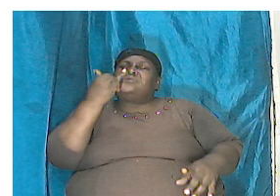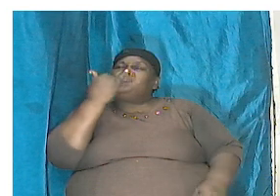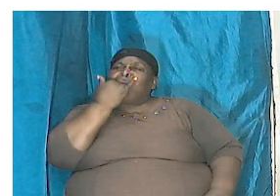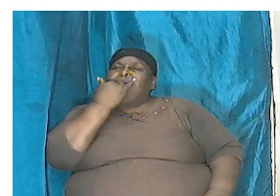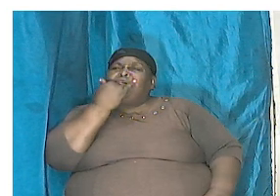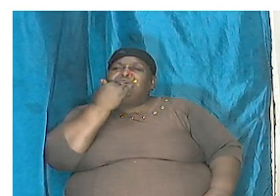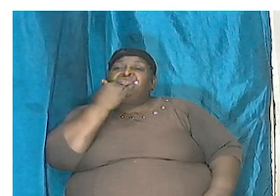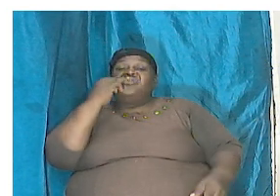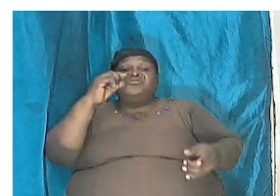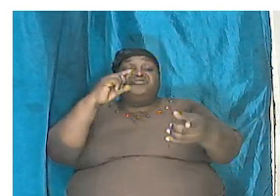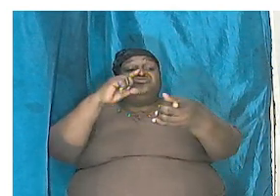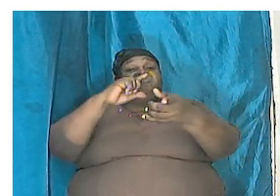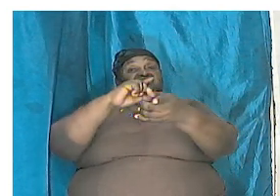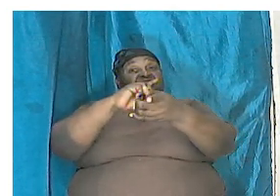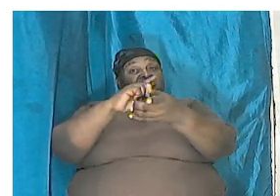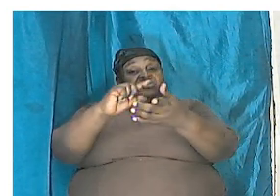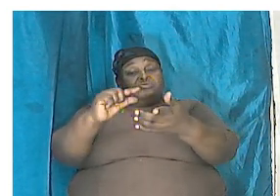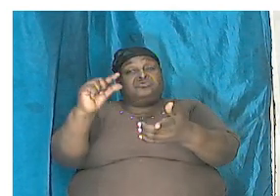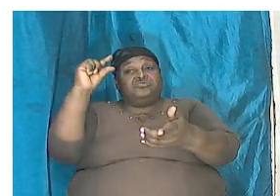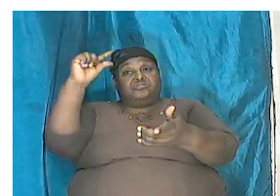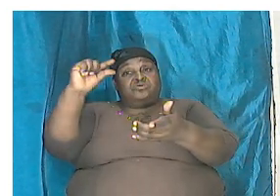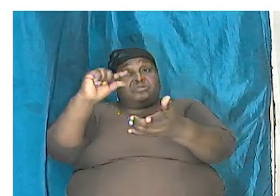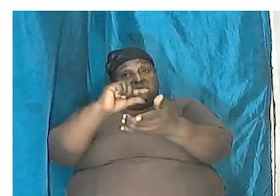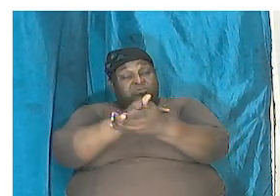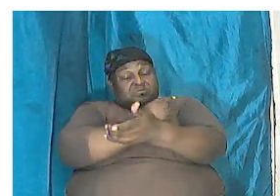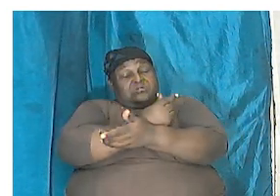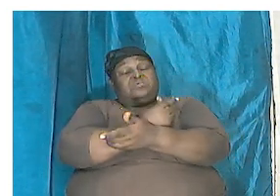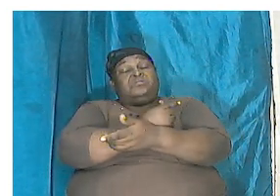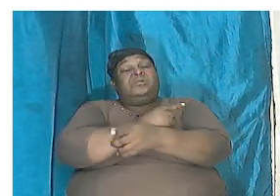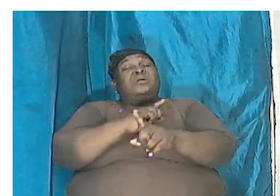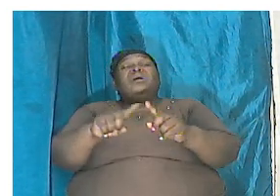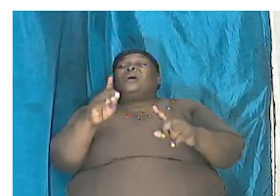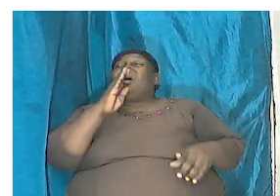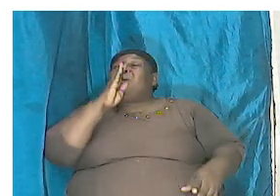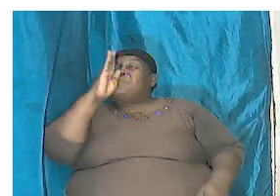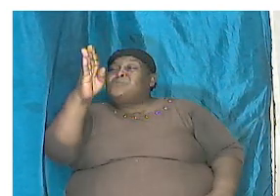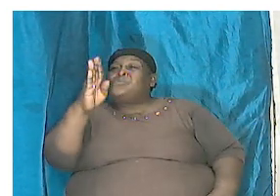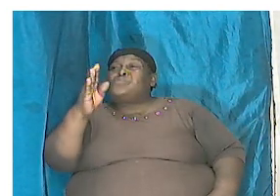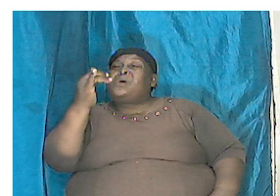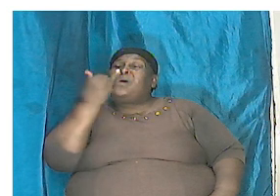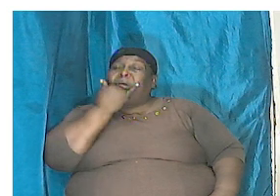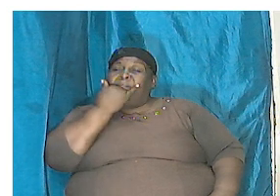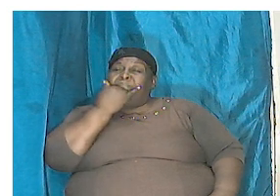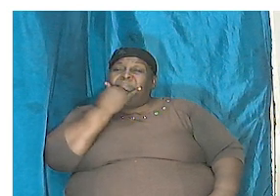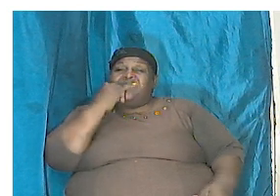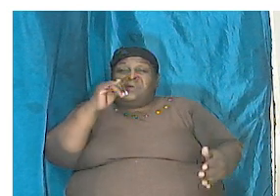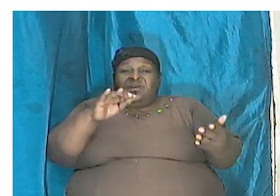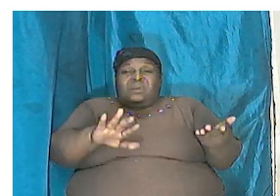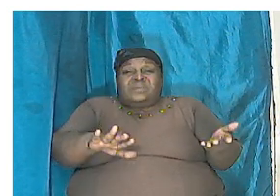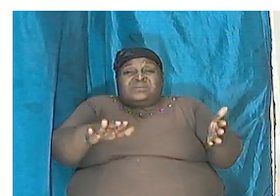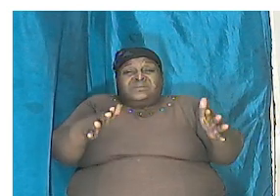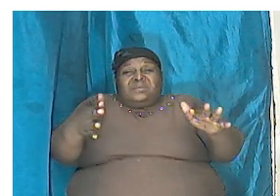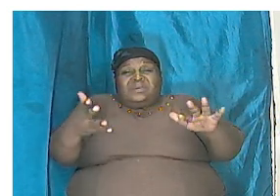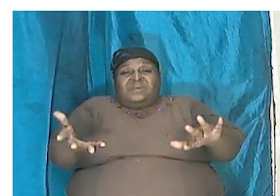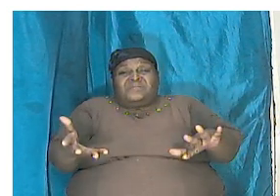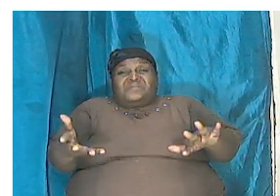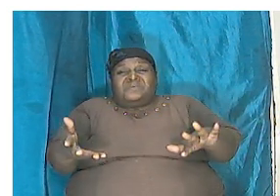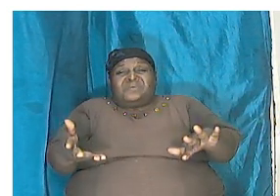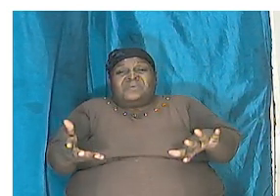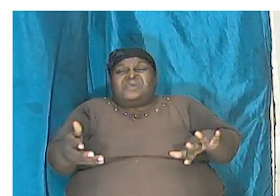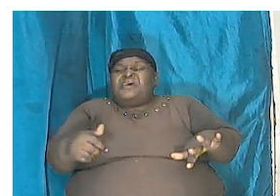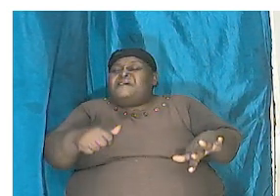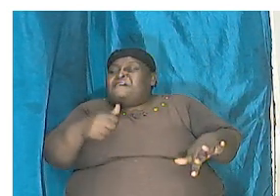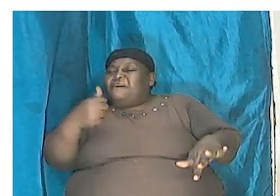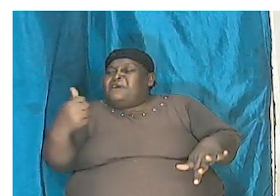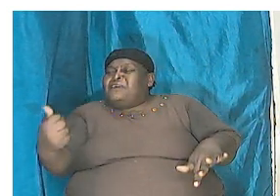Genesis account cannot be wrong so death and anything